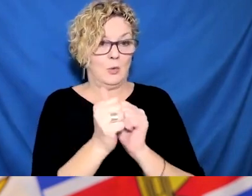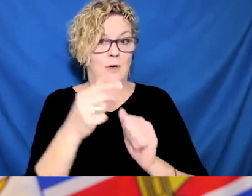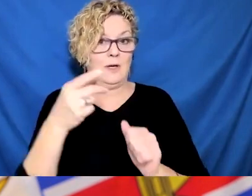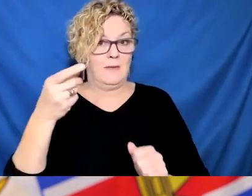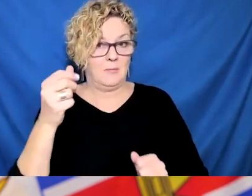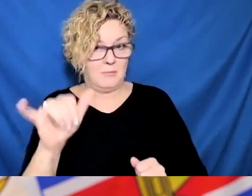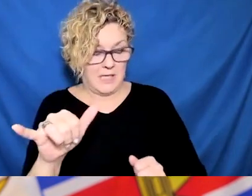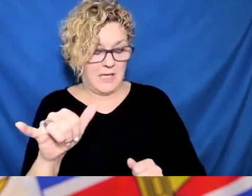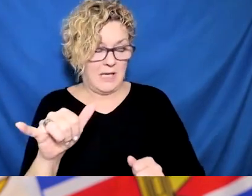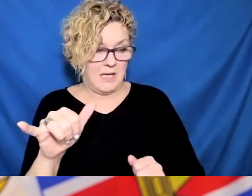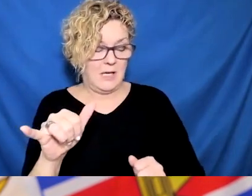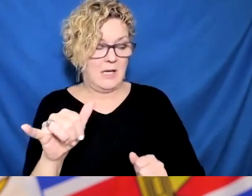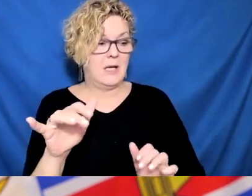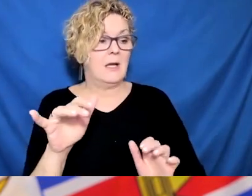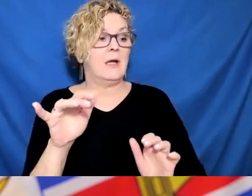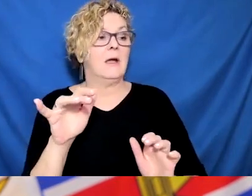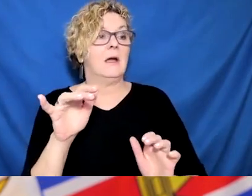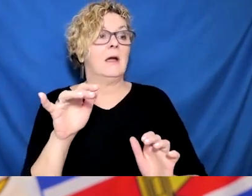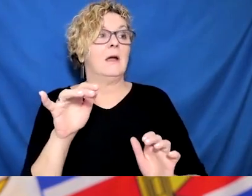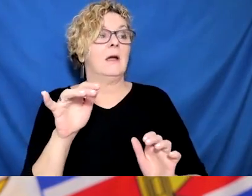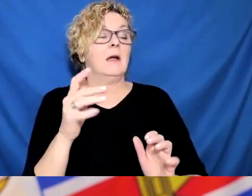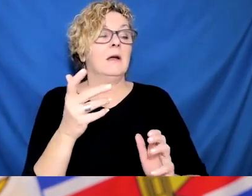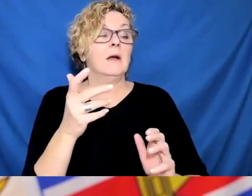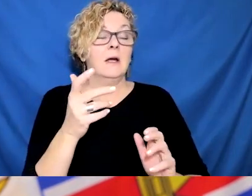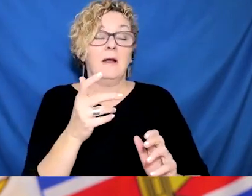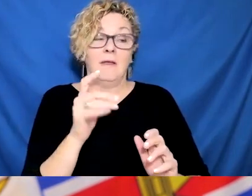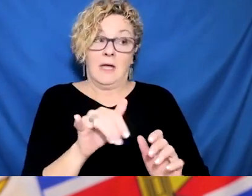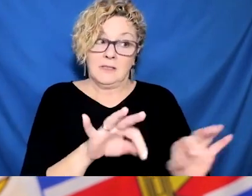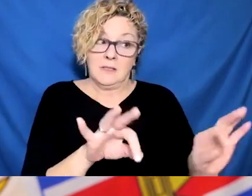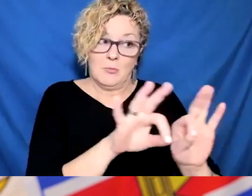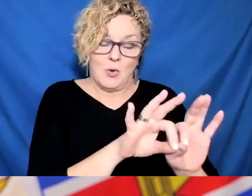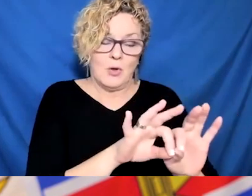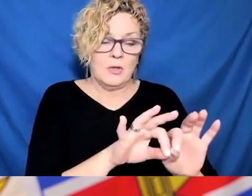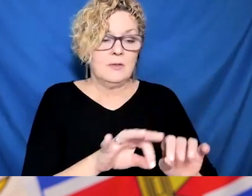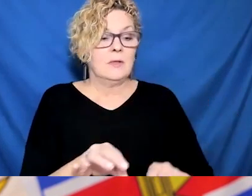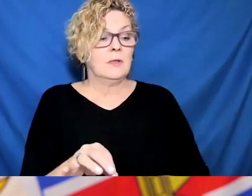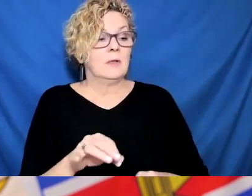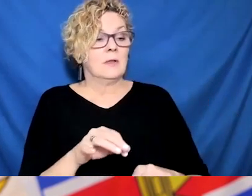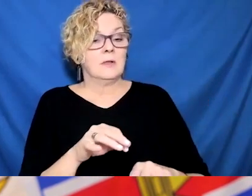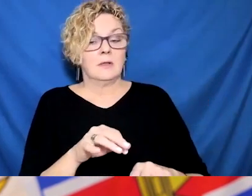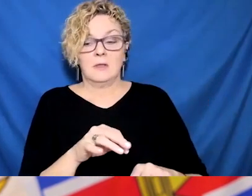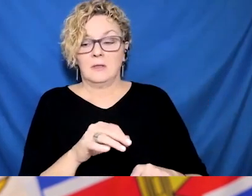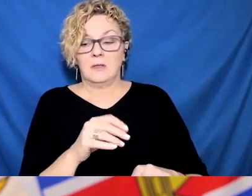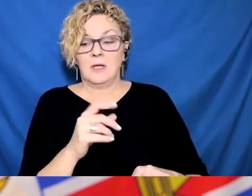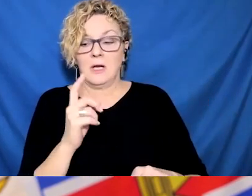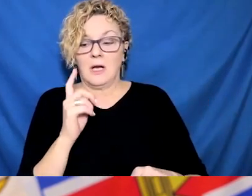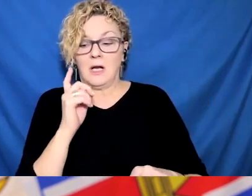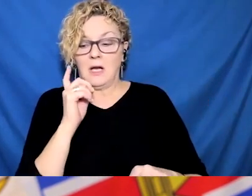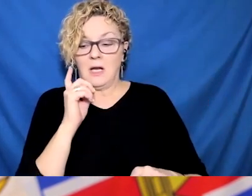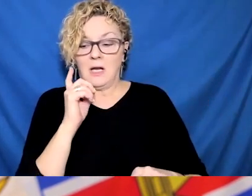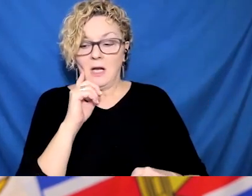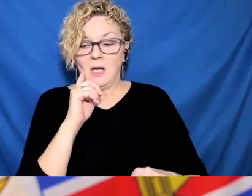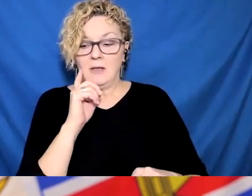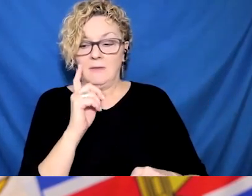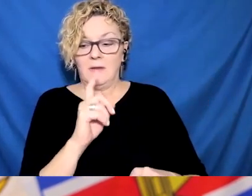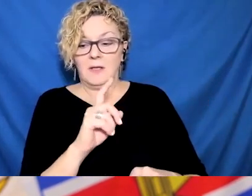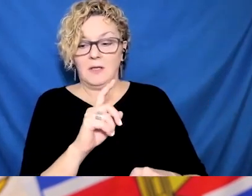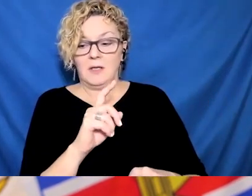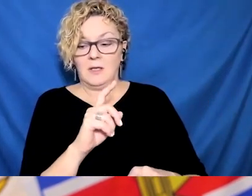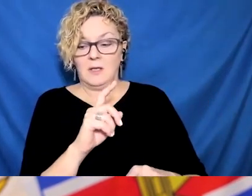Good morning and answers, please, both in English and French. The West Vancouver School District wants